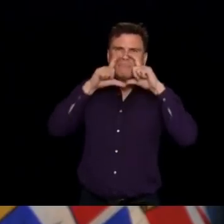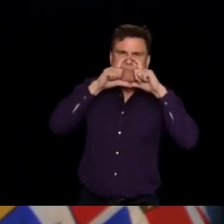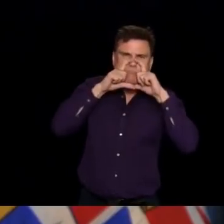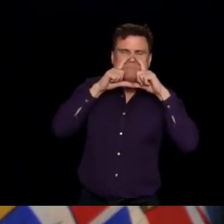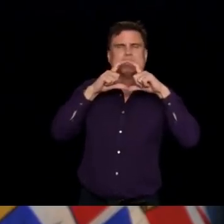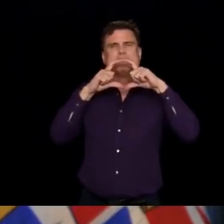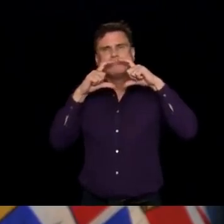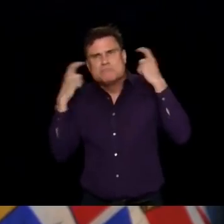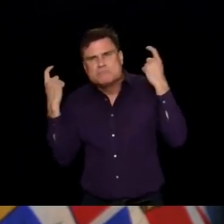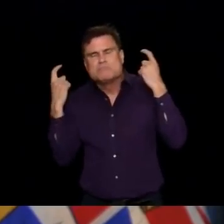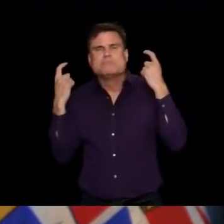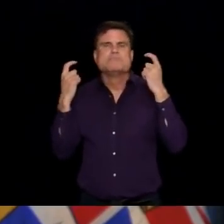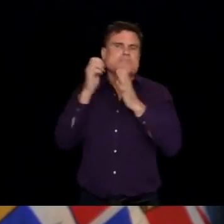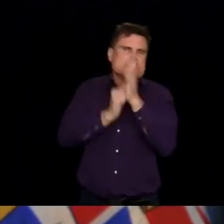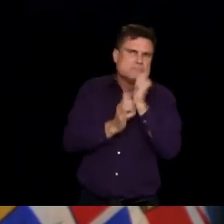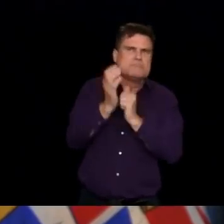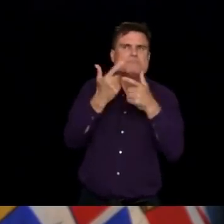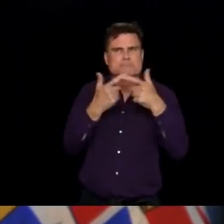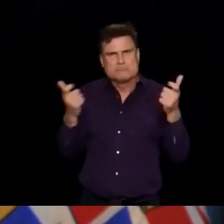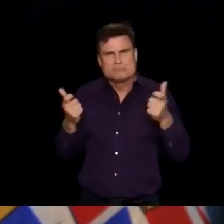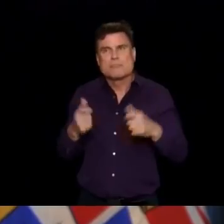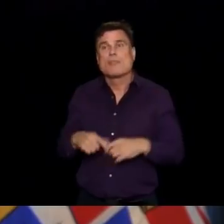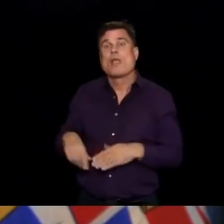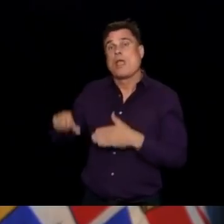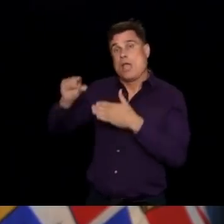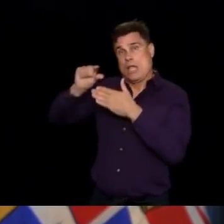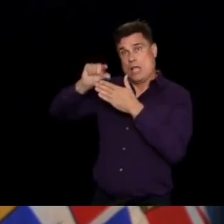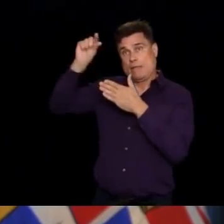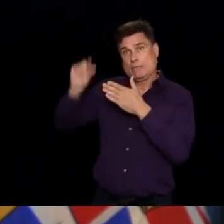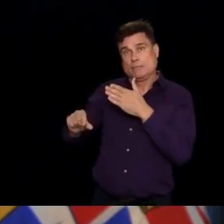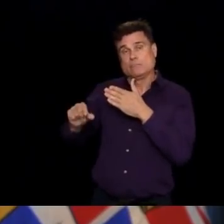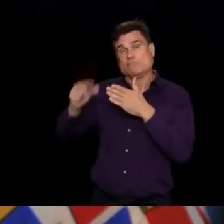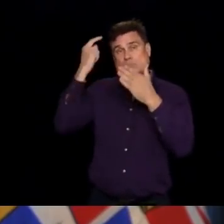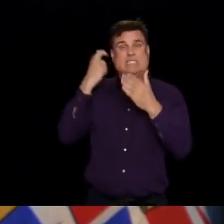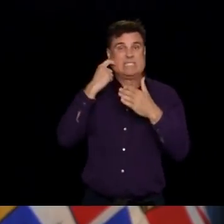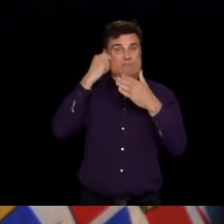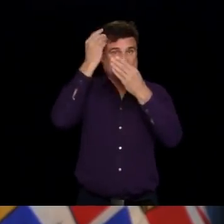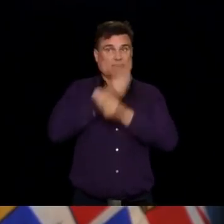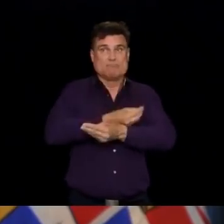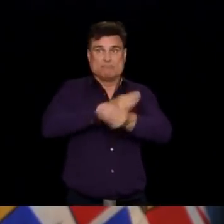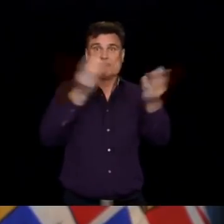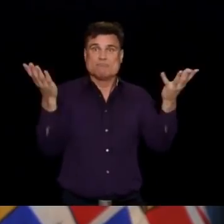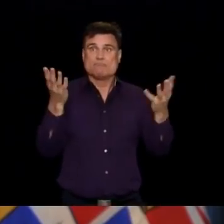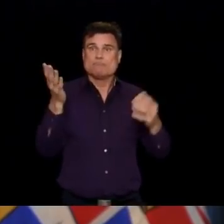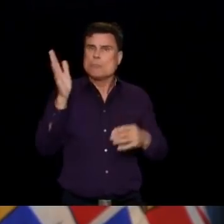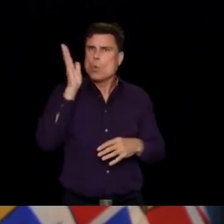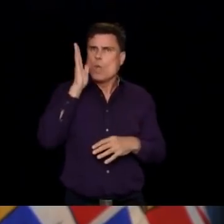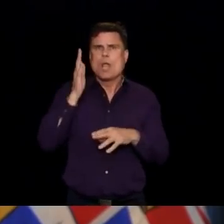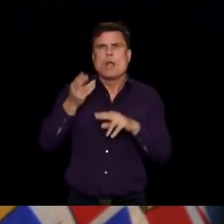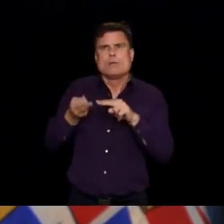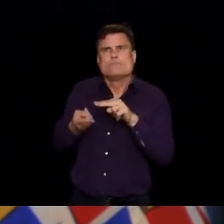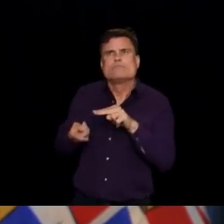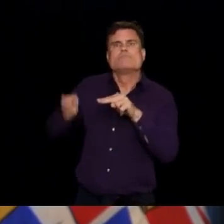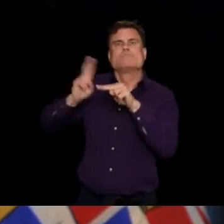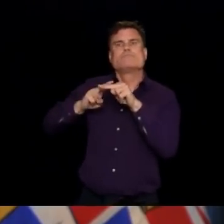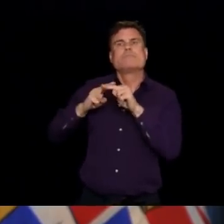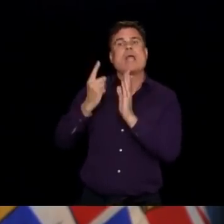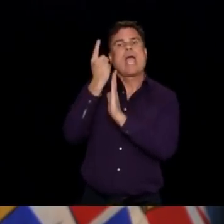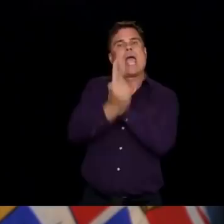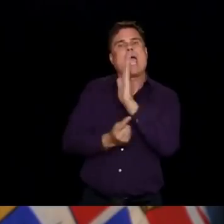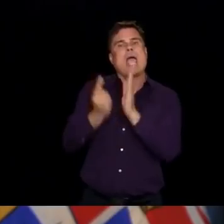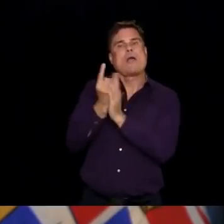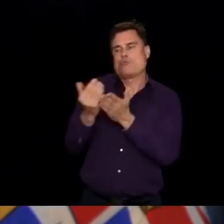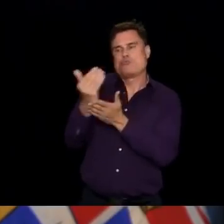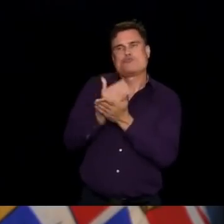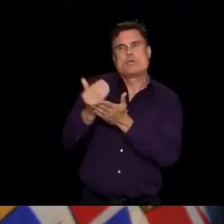government for public employees is infeasible. So my question is, why are employees for privately funded health care excluded